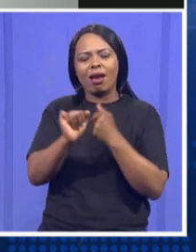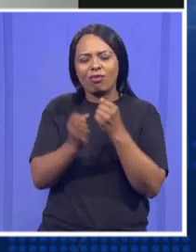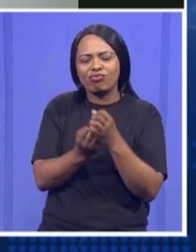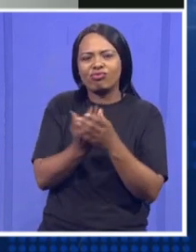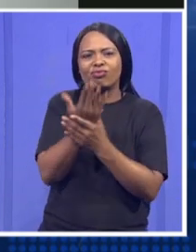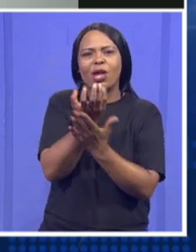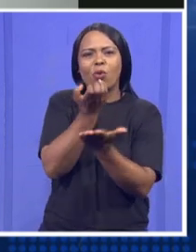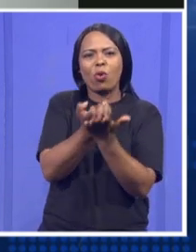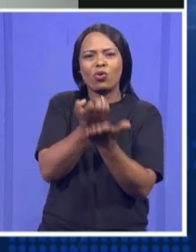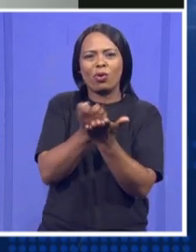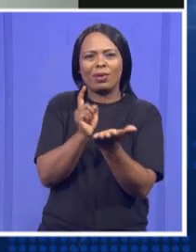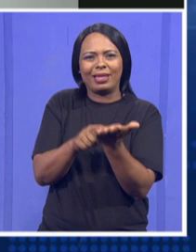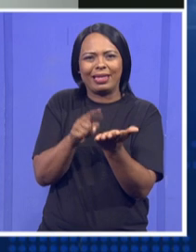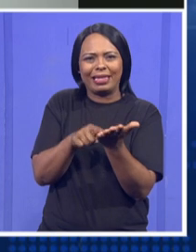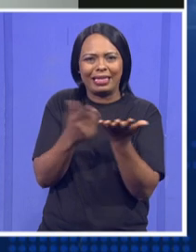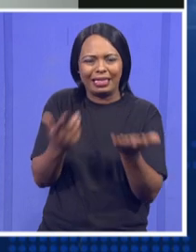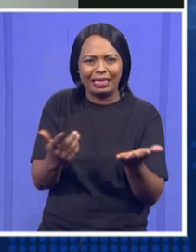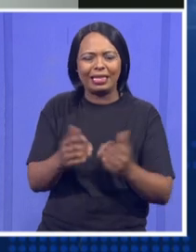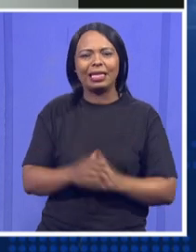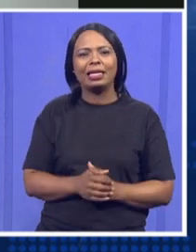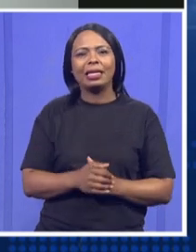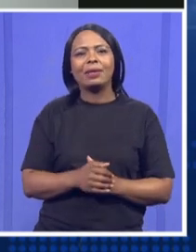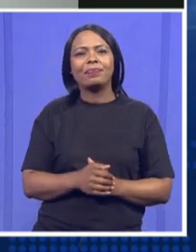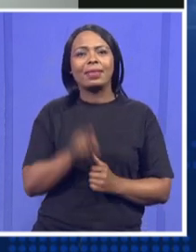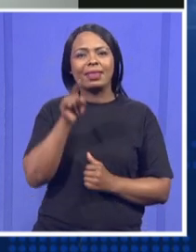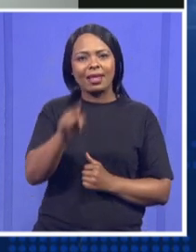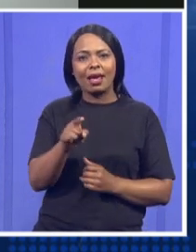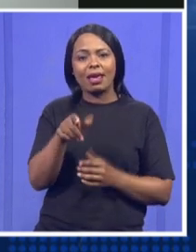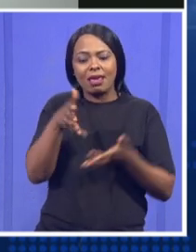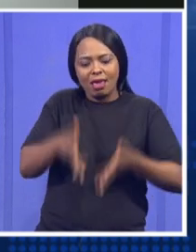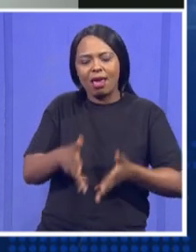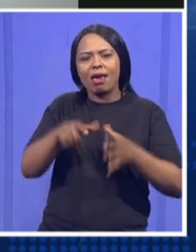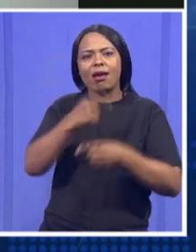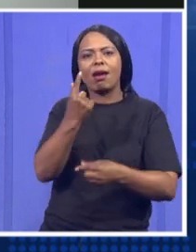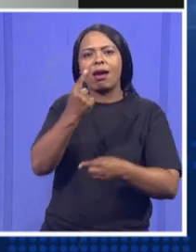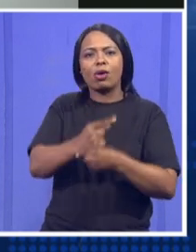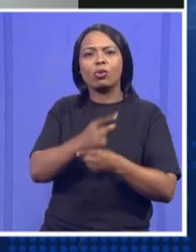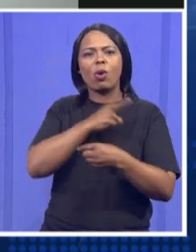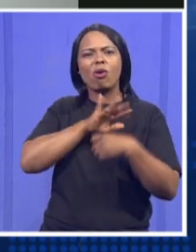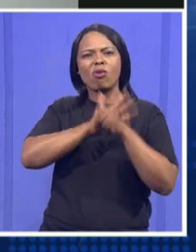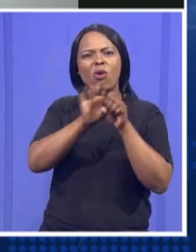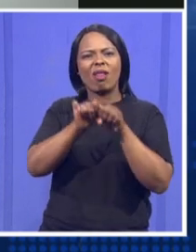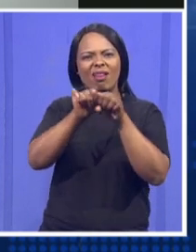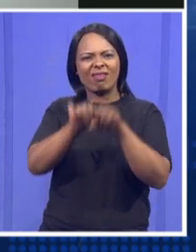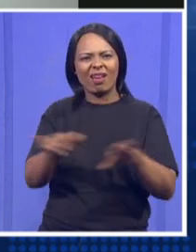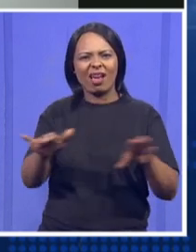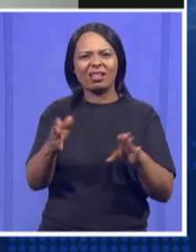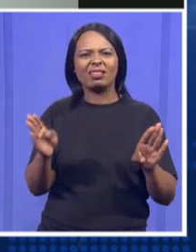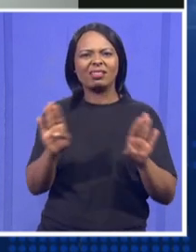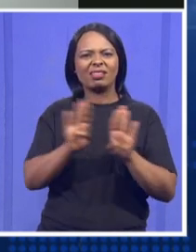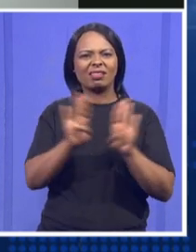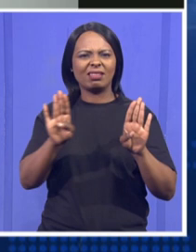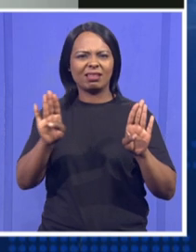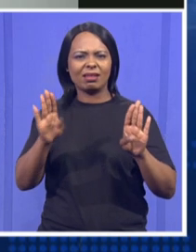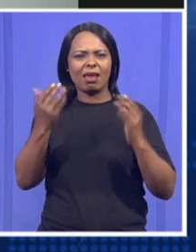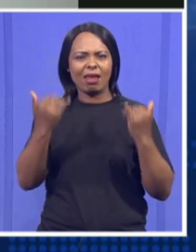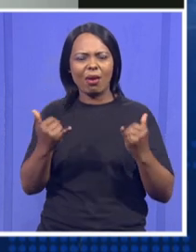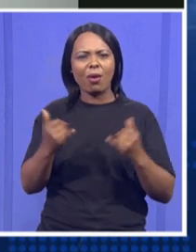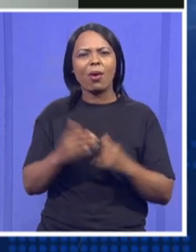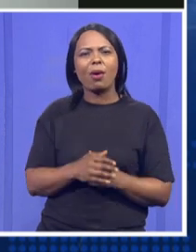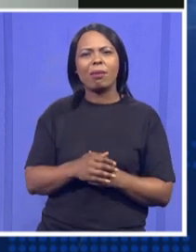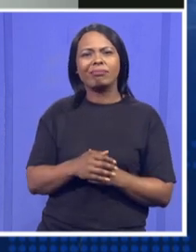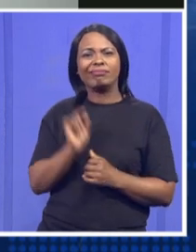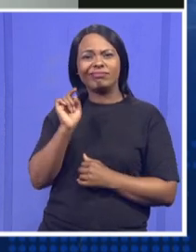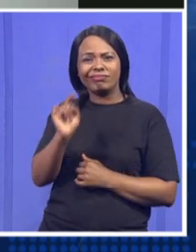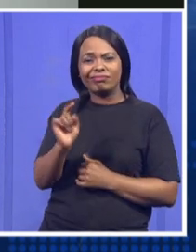And also, as we come out of the COVID-19 restrictions, health could be seen as an